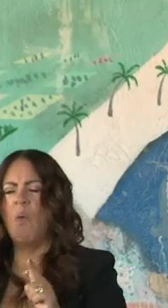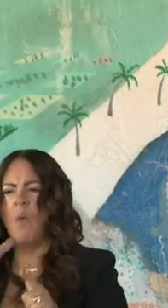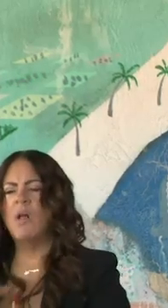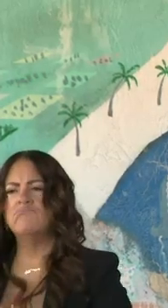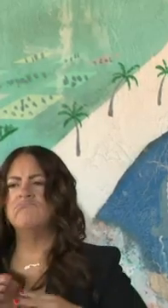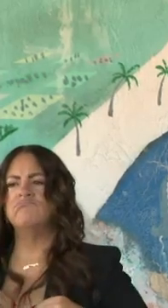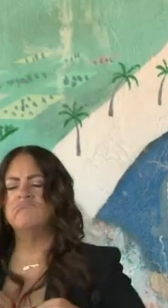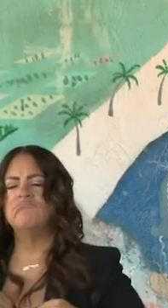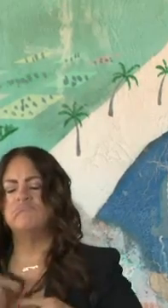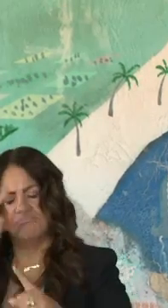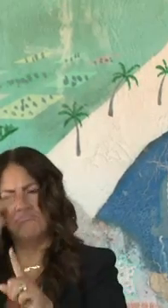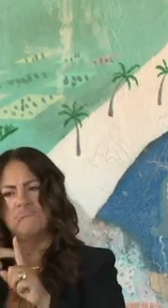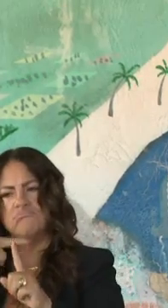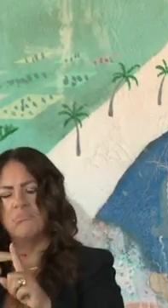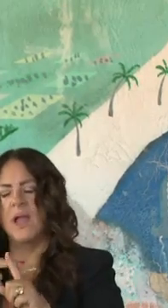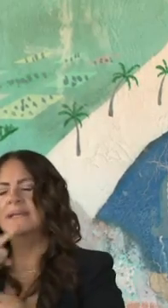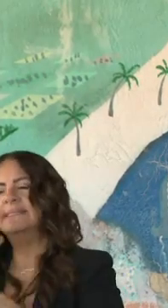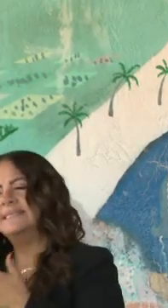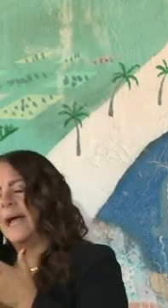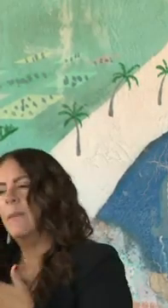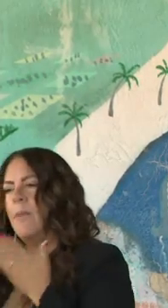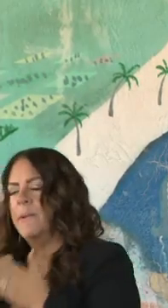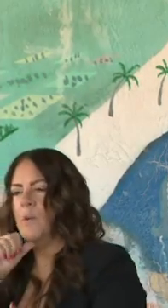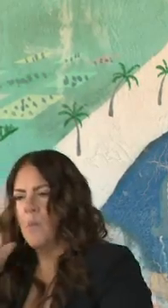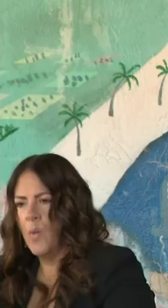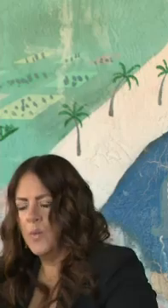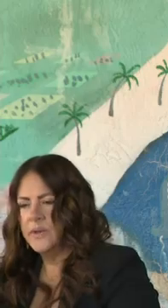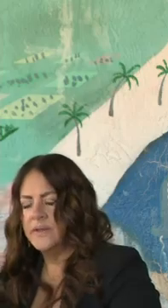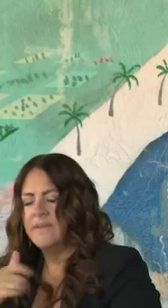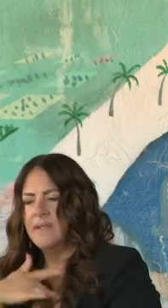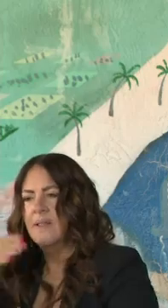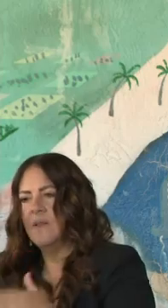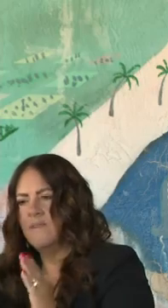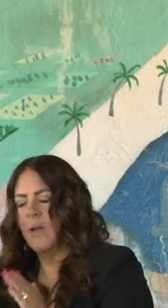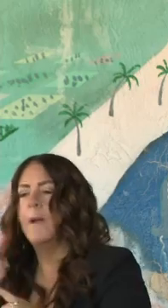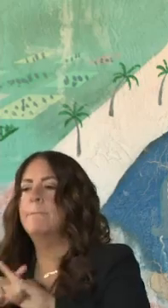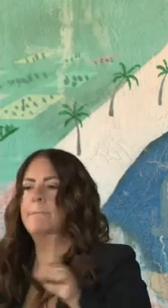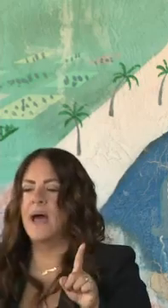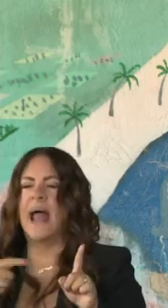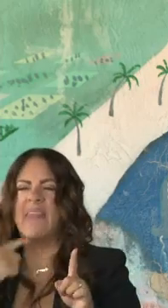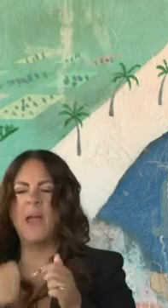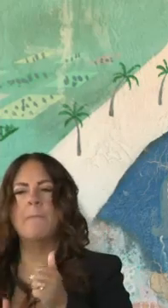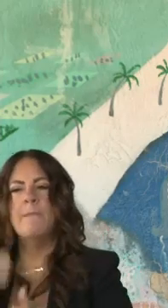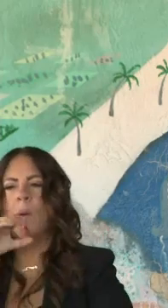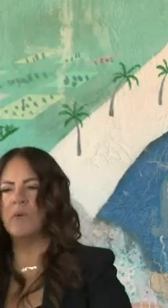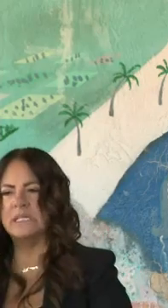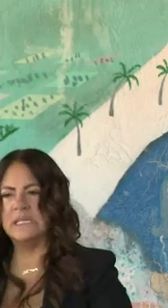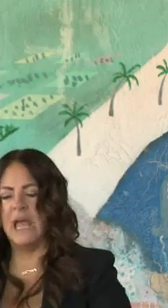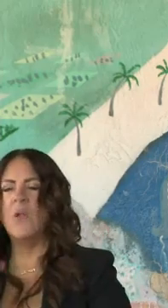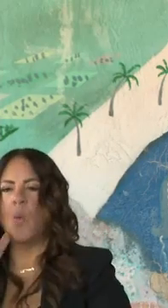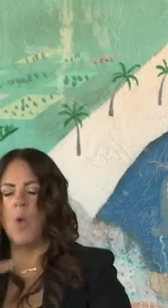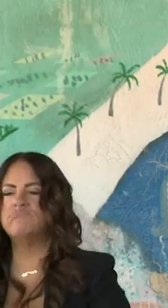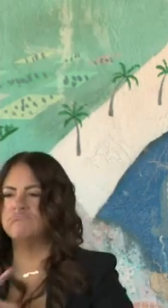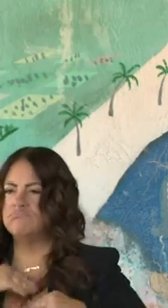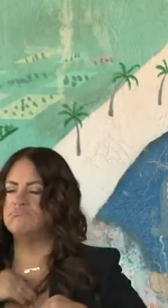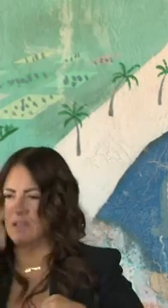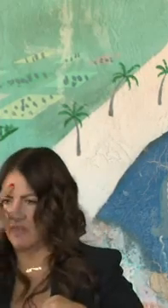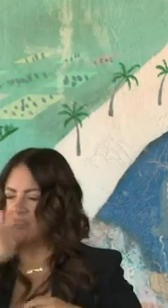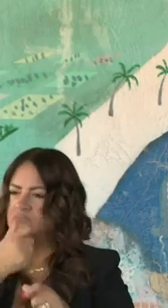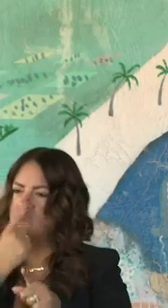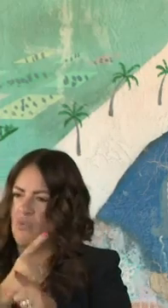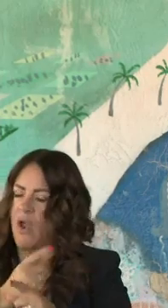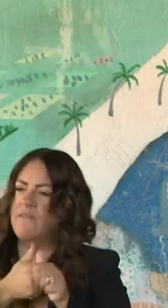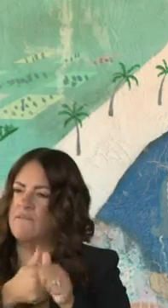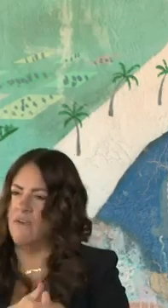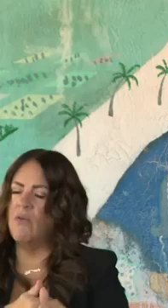will be overwhelmed by this, but we think it will be well received, because it's the right thing to do, to keep